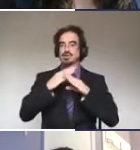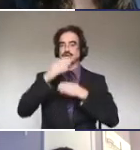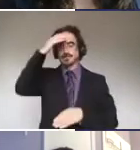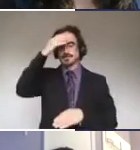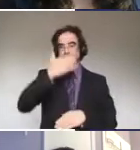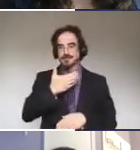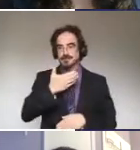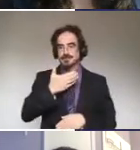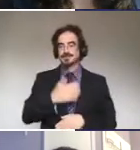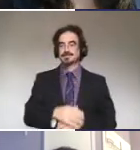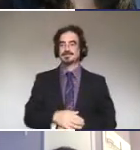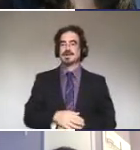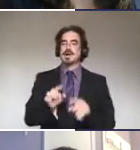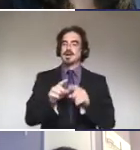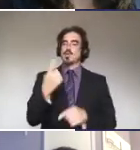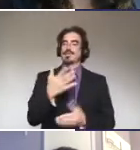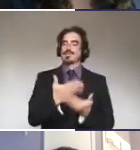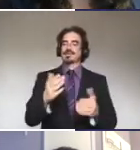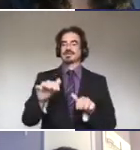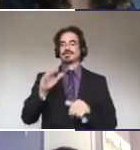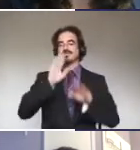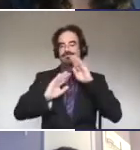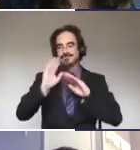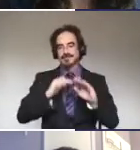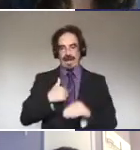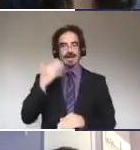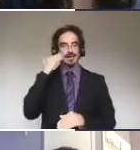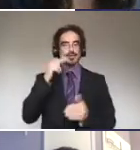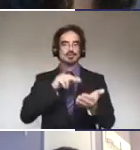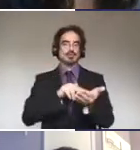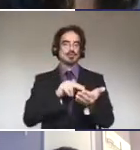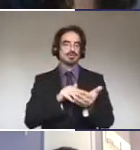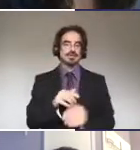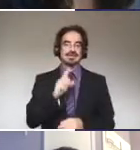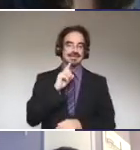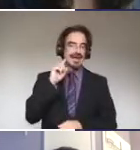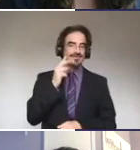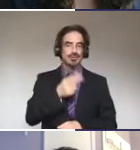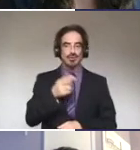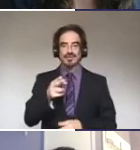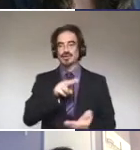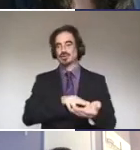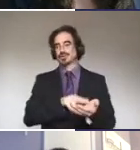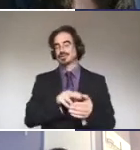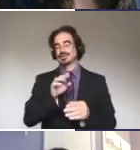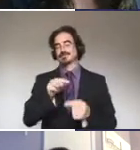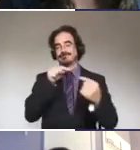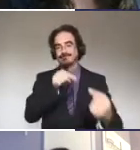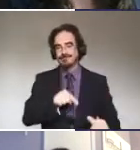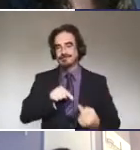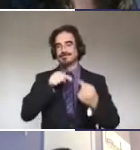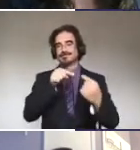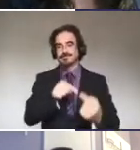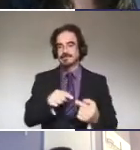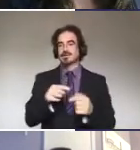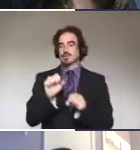That is just one thing that has been very frustrating. I know some nurses hearing, deaf and hard of hearing nurses that have been really struggling to work in